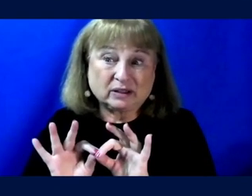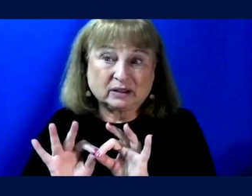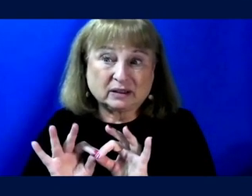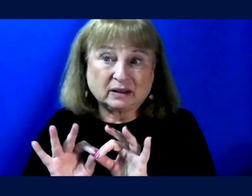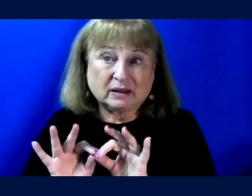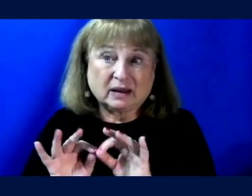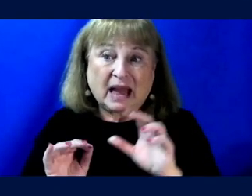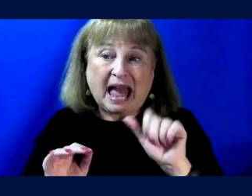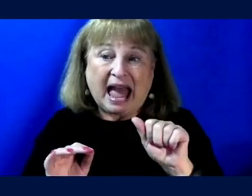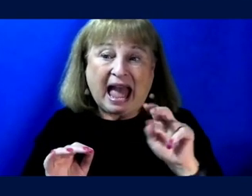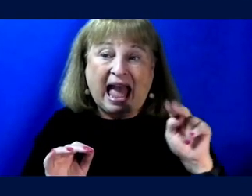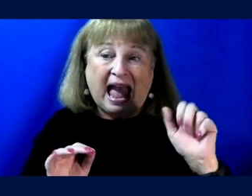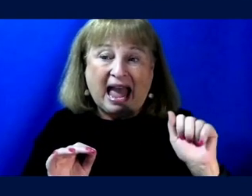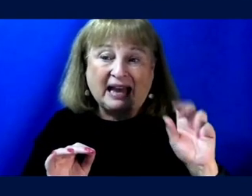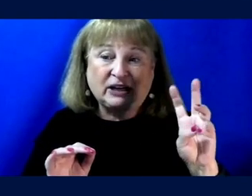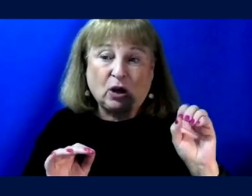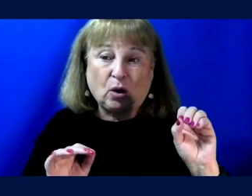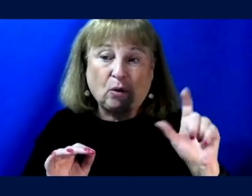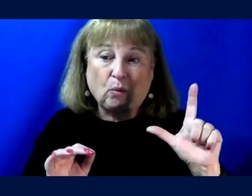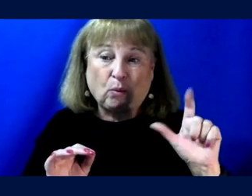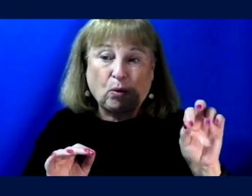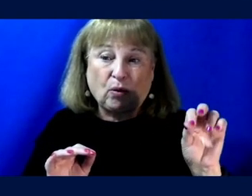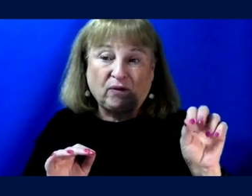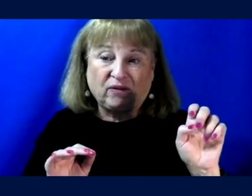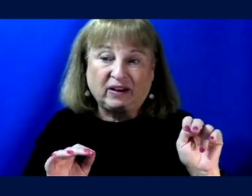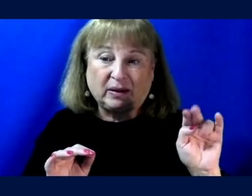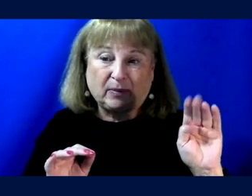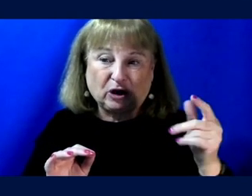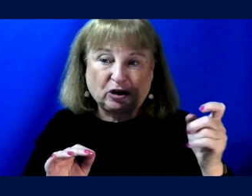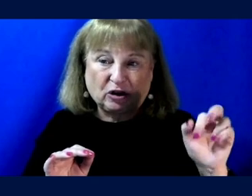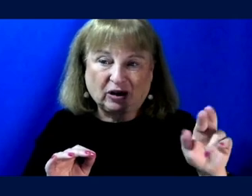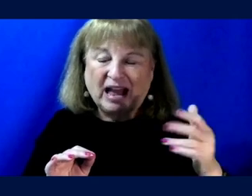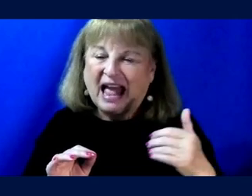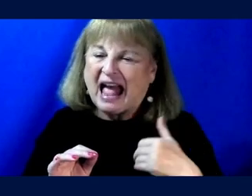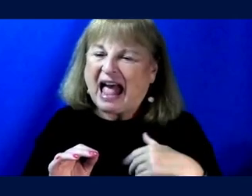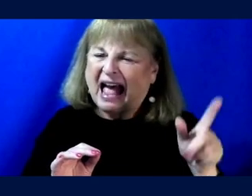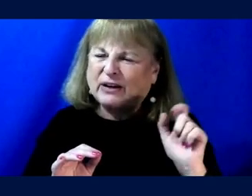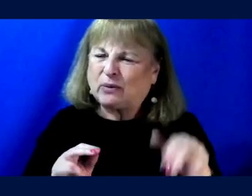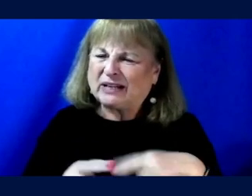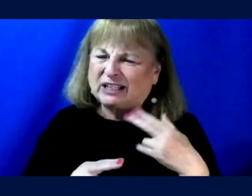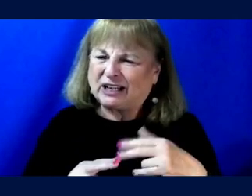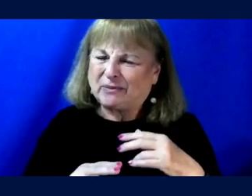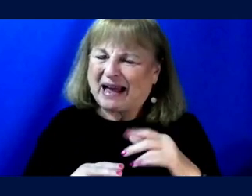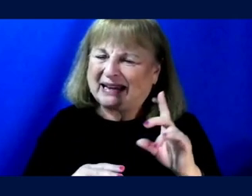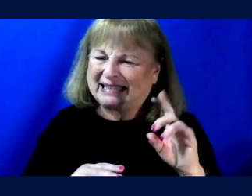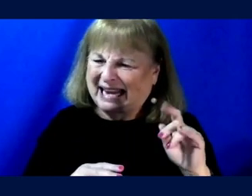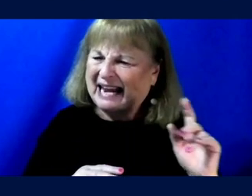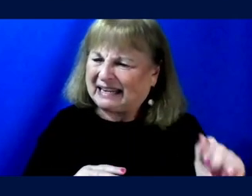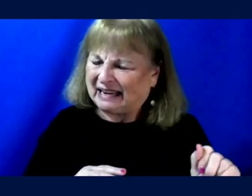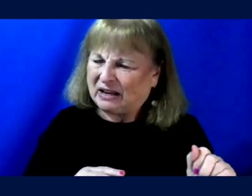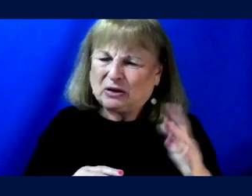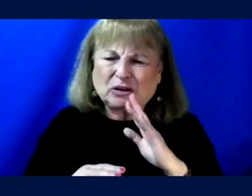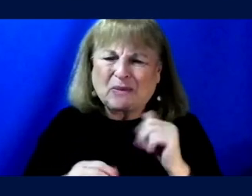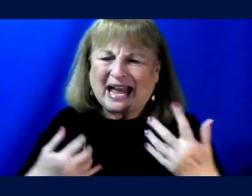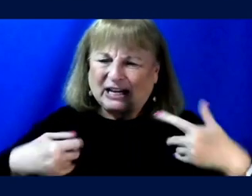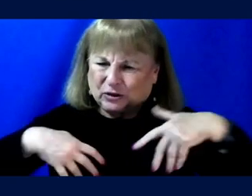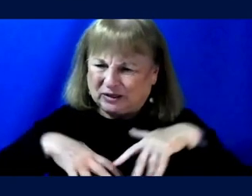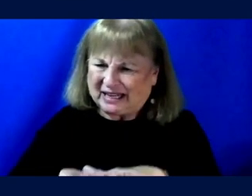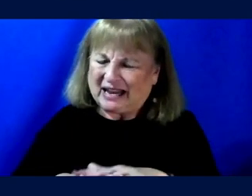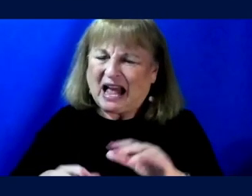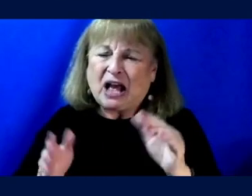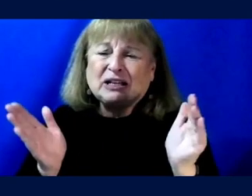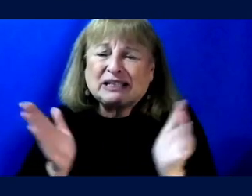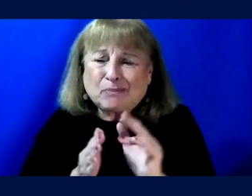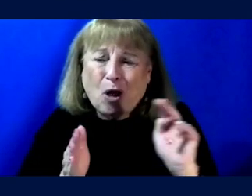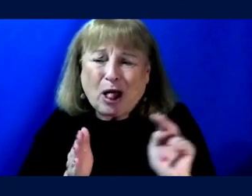Wolfenberger had a question about, um, small n data. And when you're talking about intersectionality, feel like small n becomes even